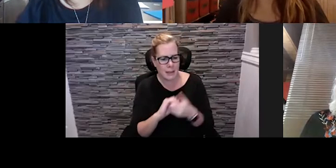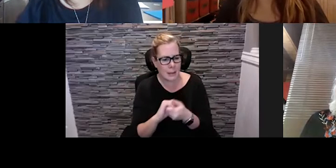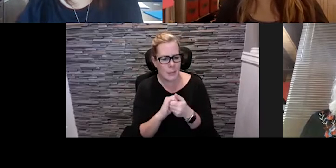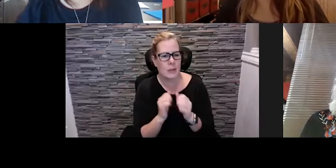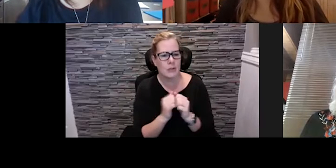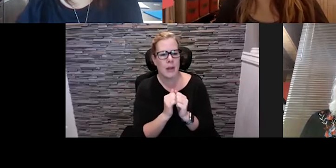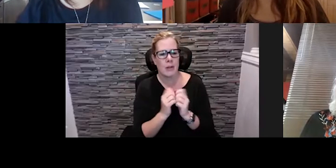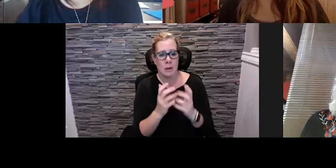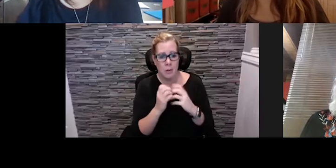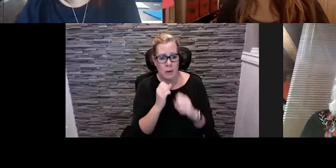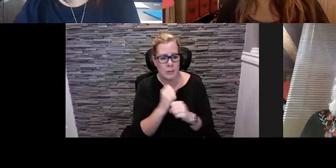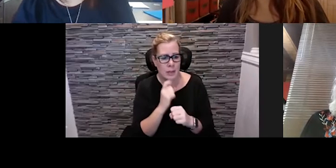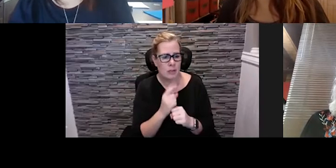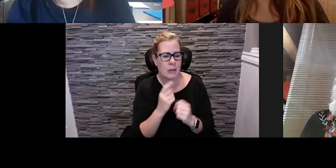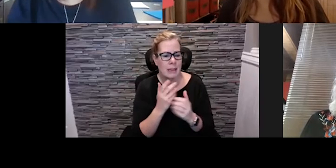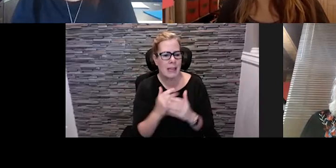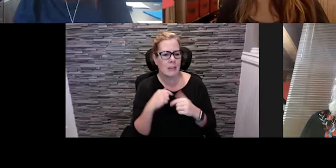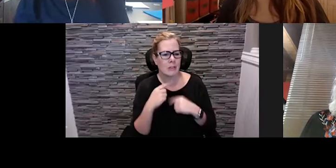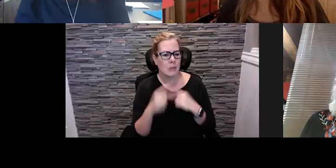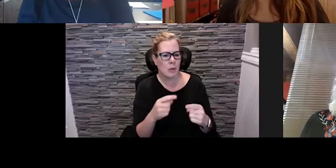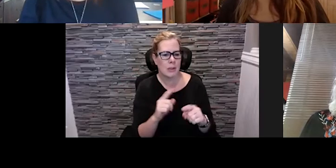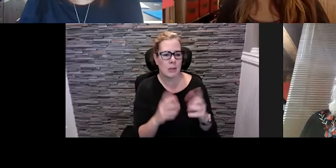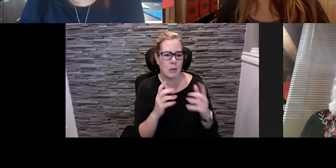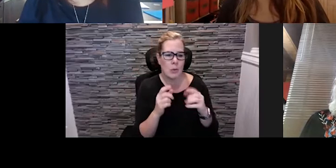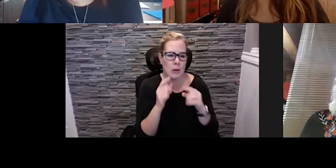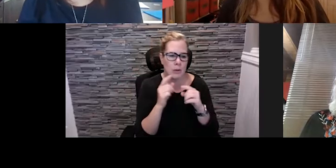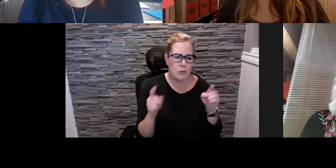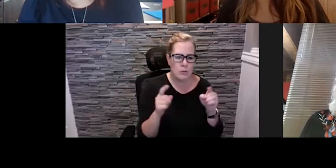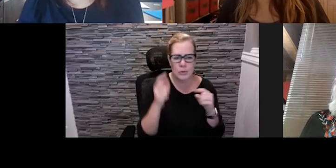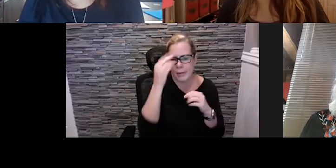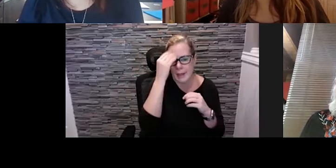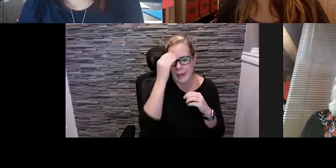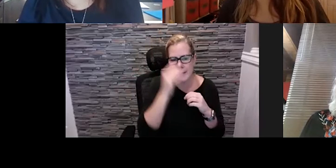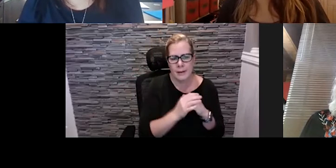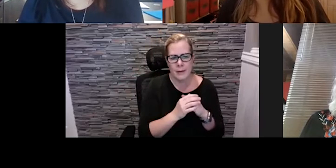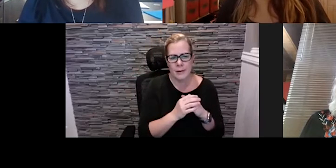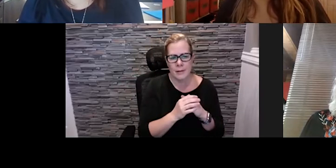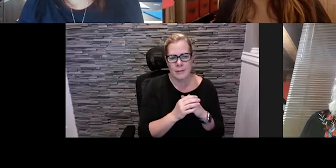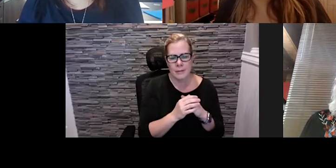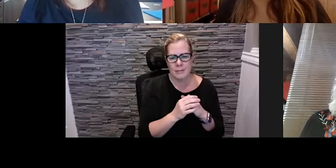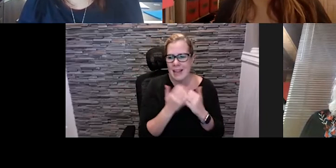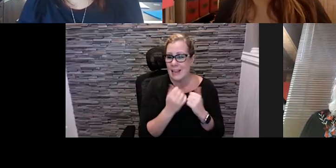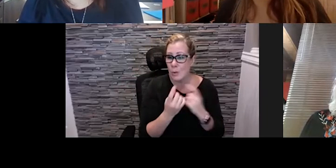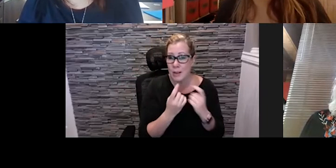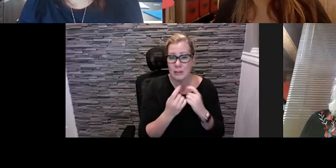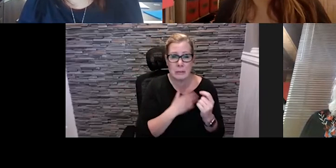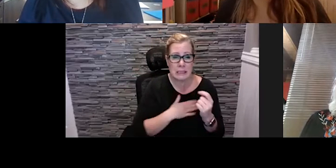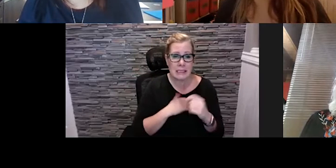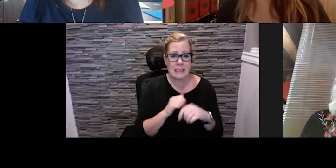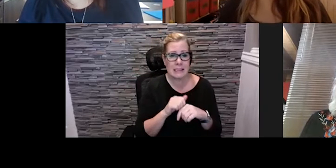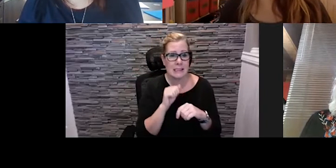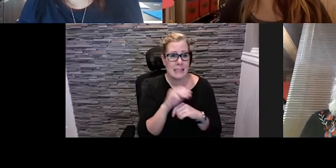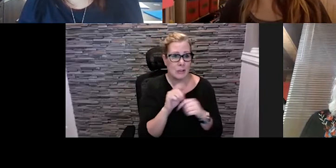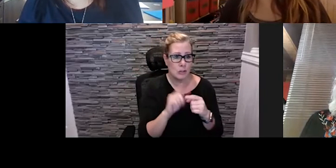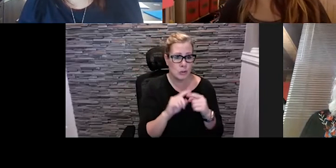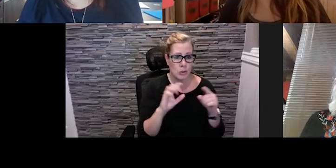and so i would ask for you to think about that too take a minute um for any questions you might have and make sure you send them to share or put them in the